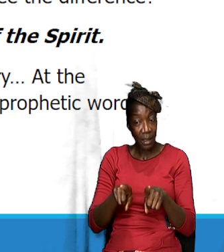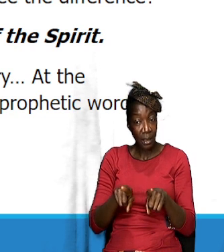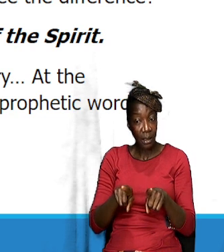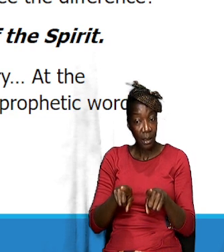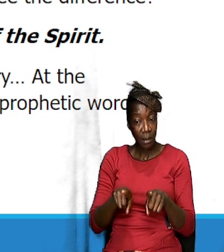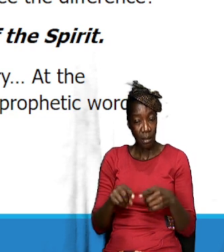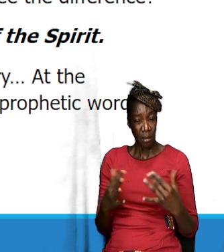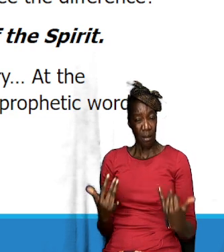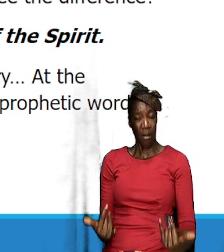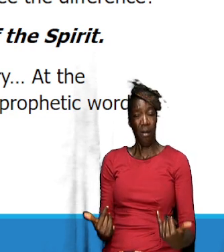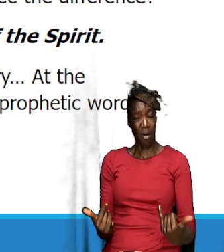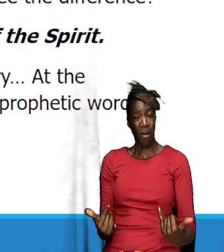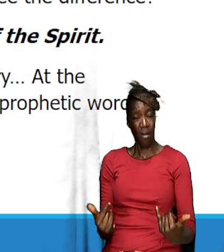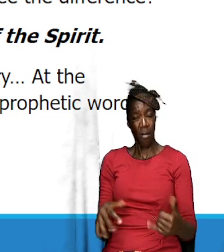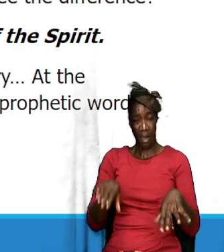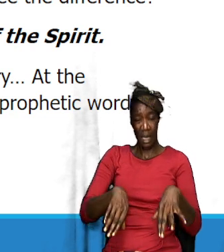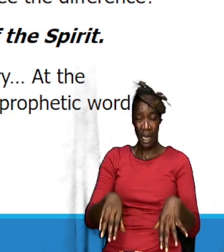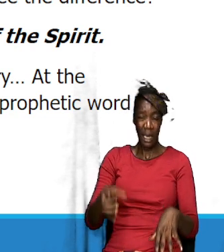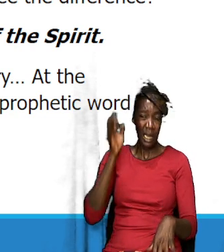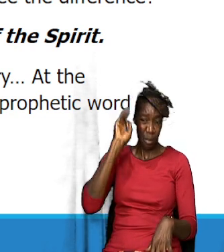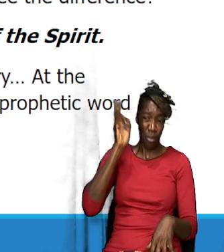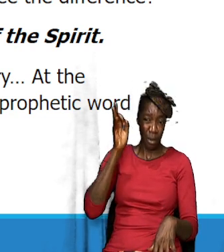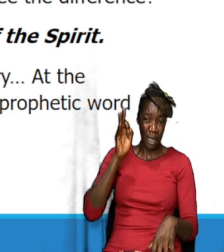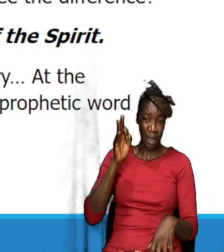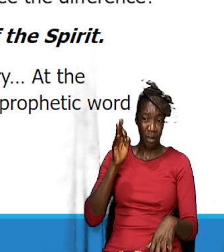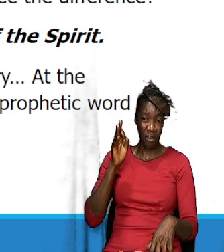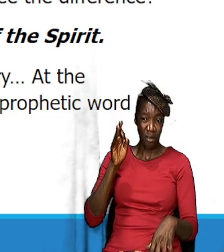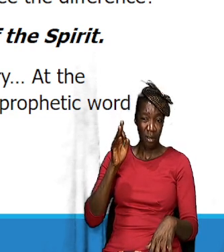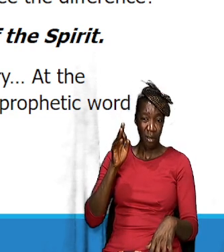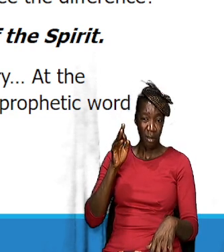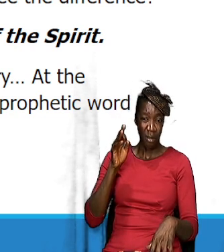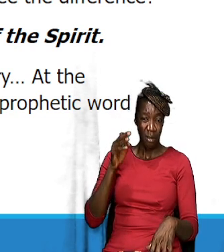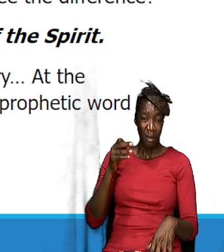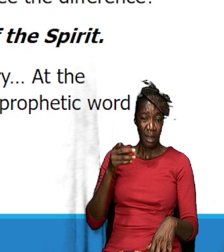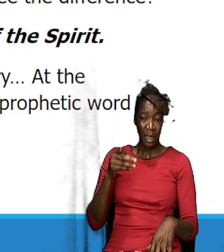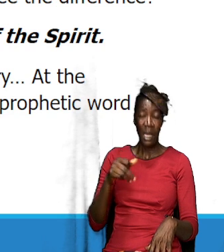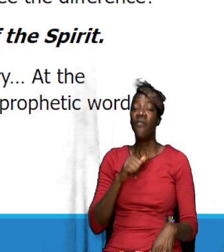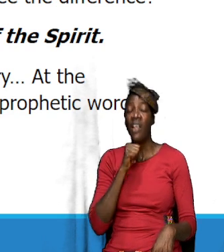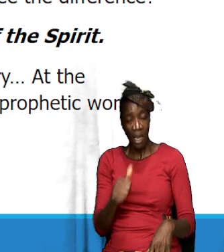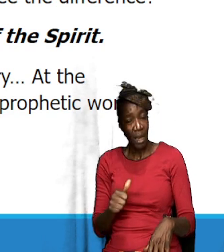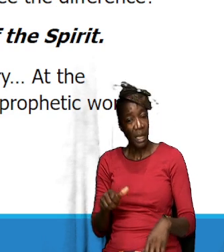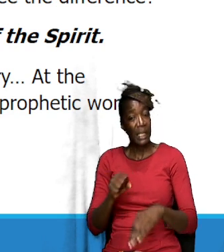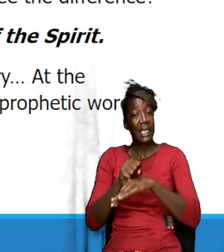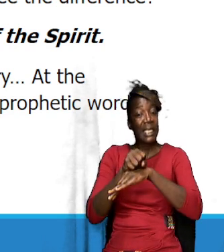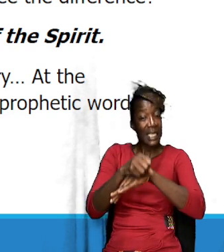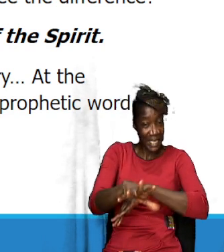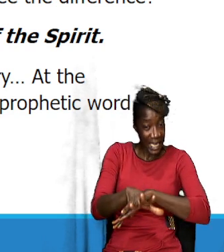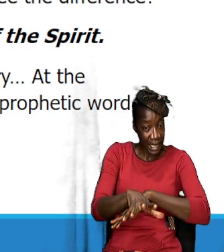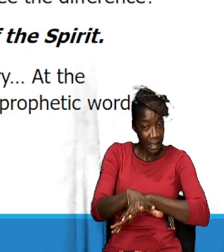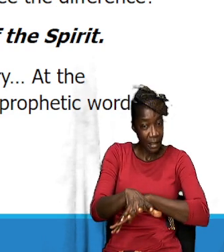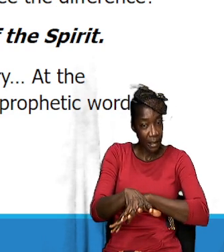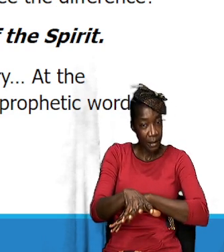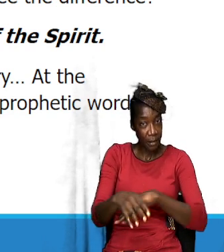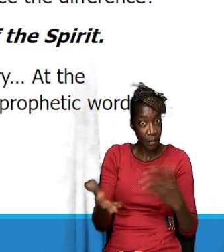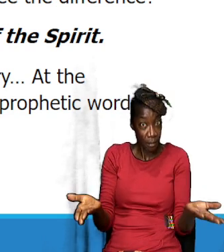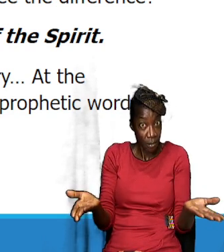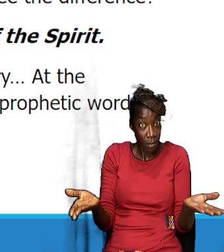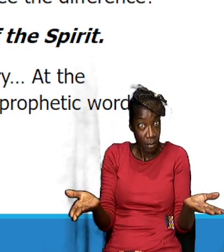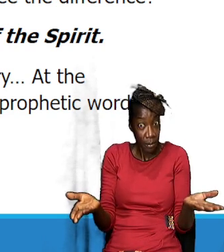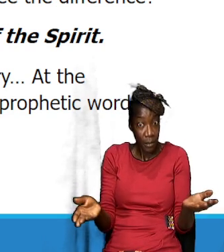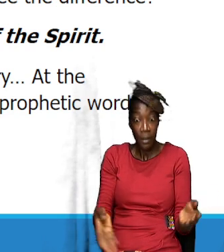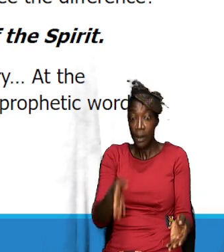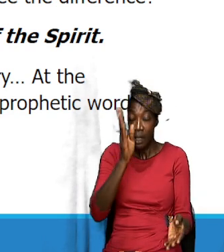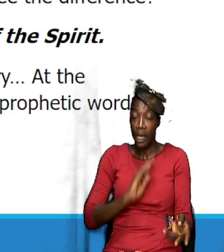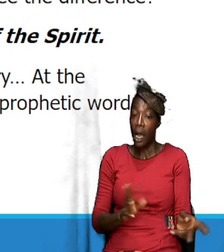how can they preach unless they be saints? And we are going to come to that. But God will prepare